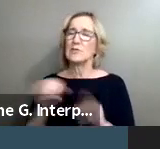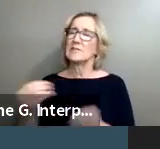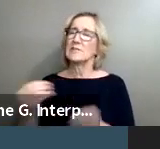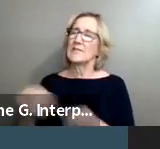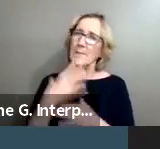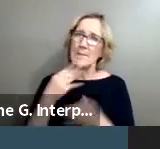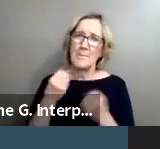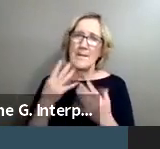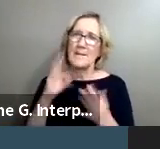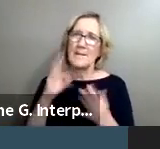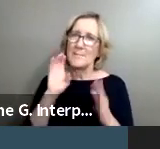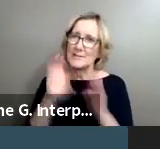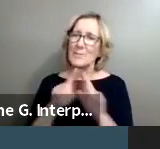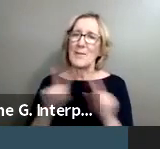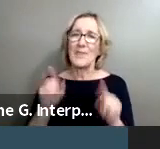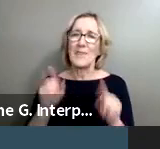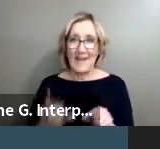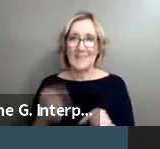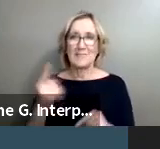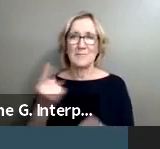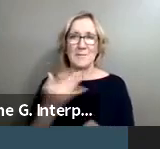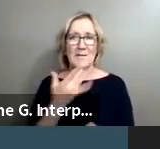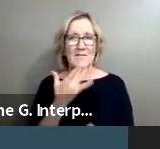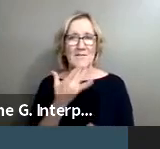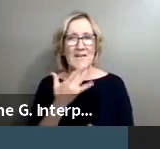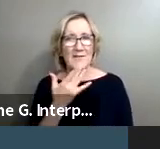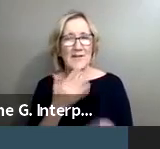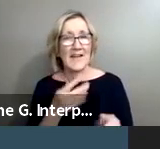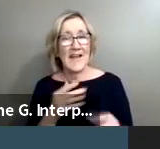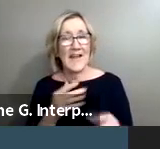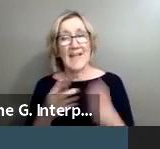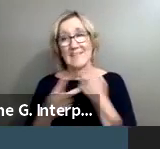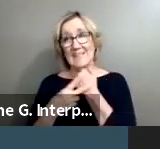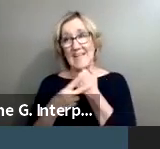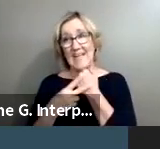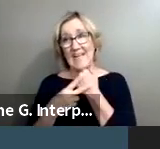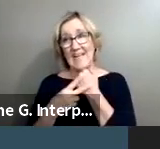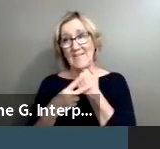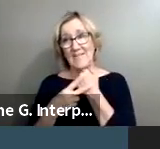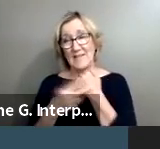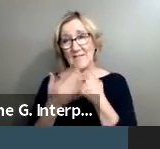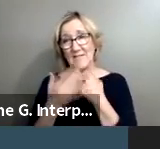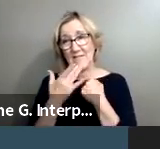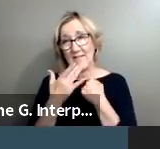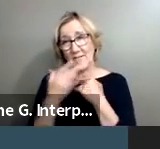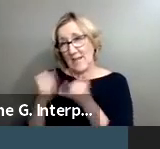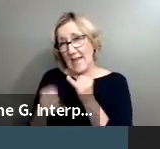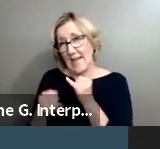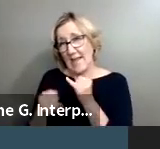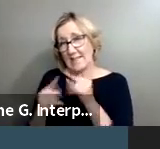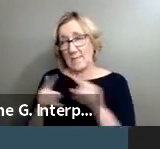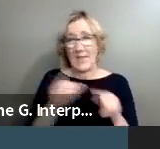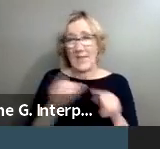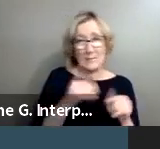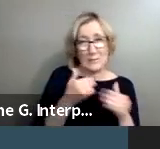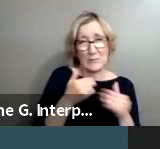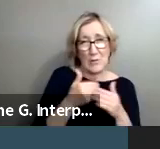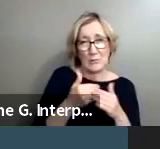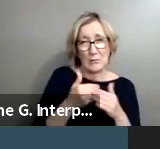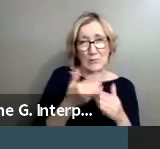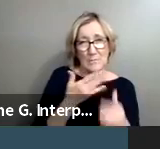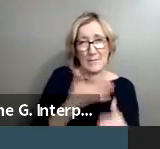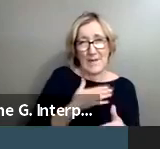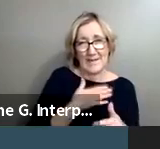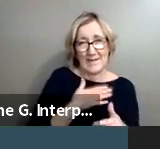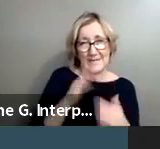to look at, but this was one of my favorites. And I saved the best for my very, very favorite for last, but this one is a really close second. Okay.